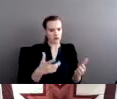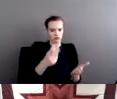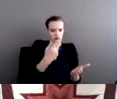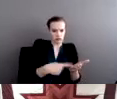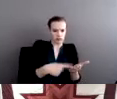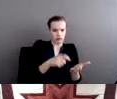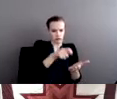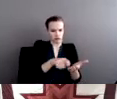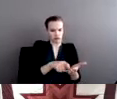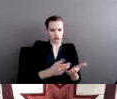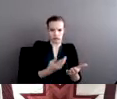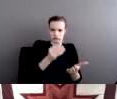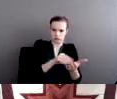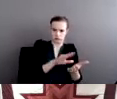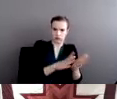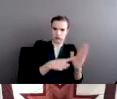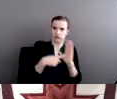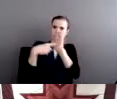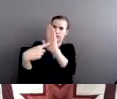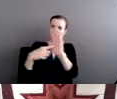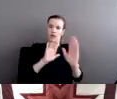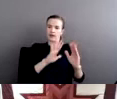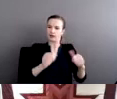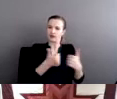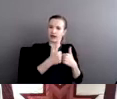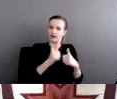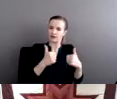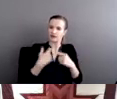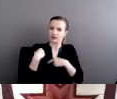that tribal nations have been experiencing with crime.